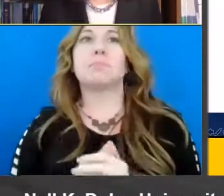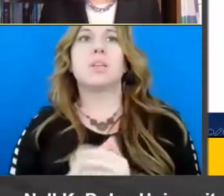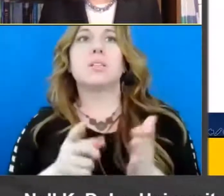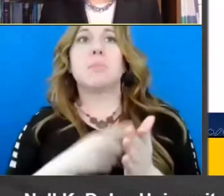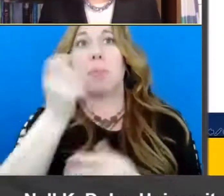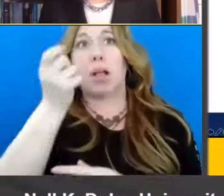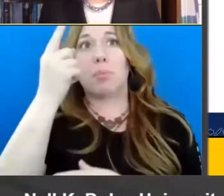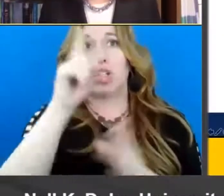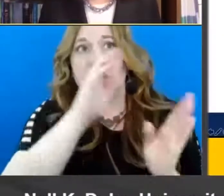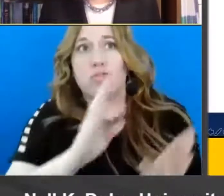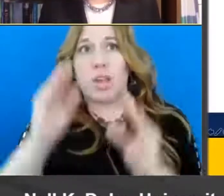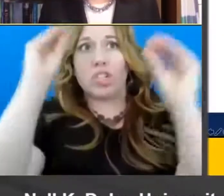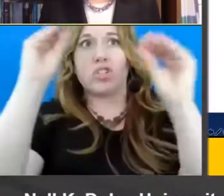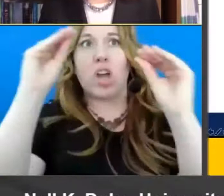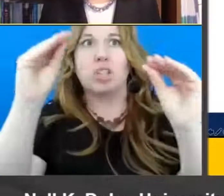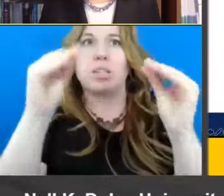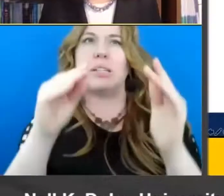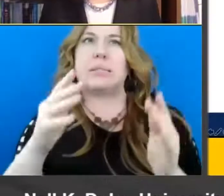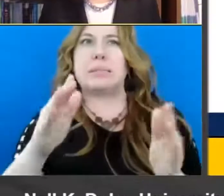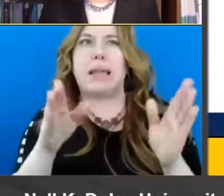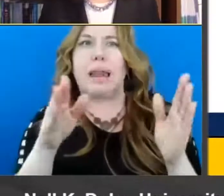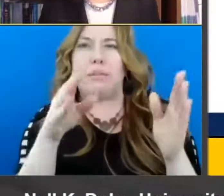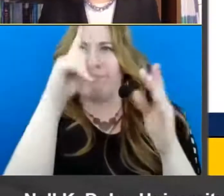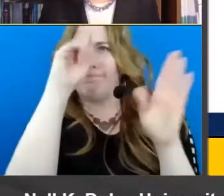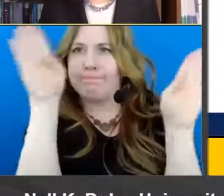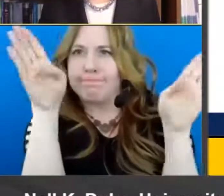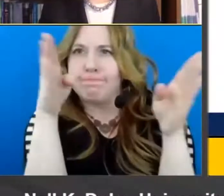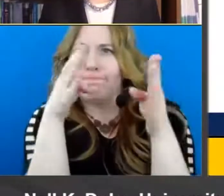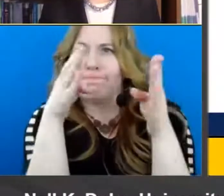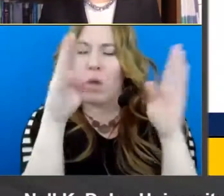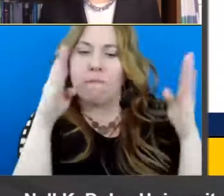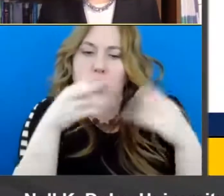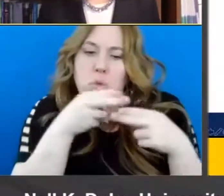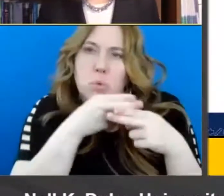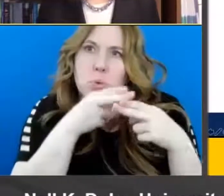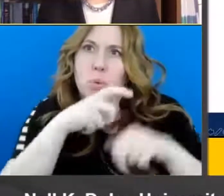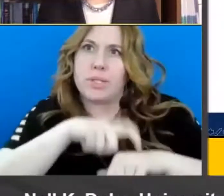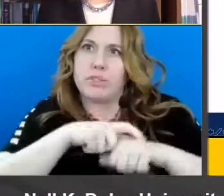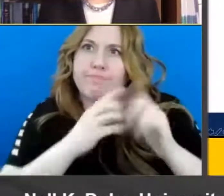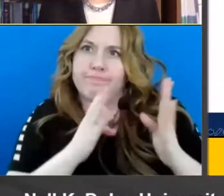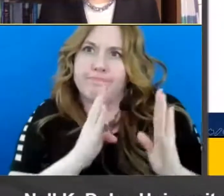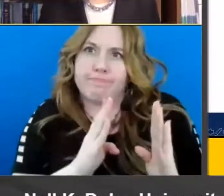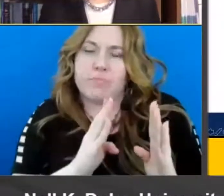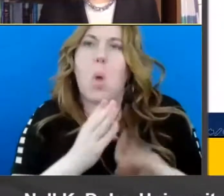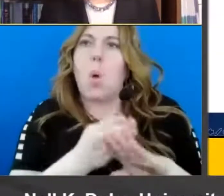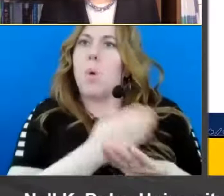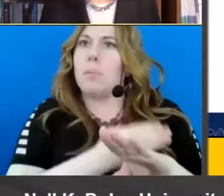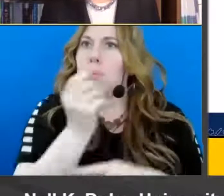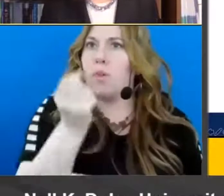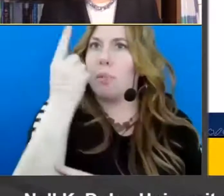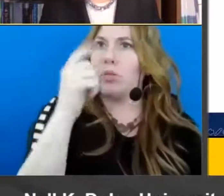strategy instruction is fairly narrow um we focused in sort of short term and we see that that improves comprehension um